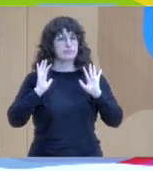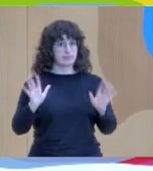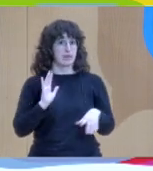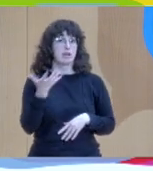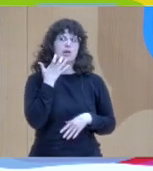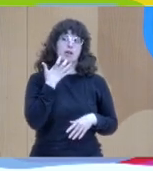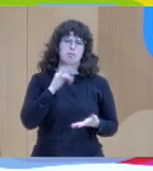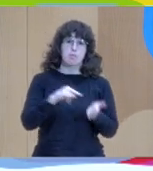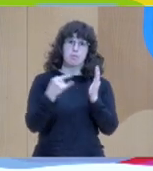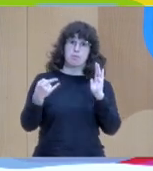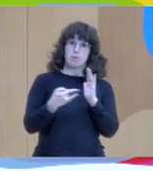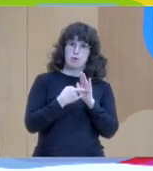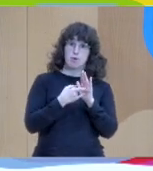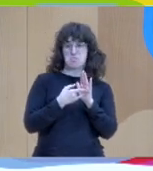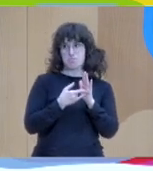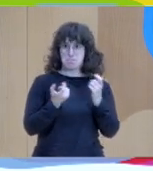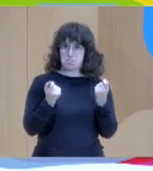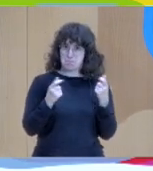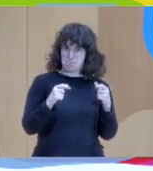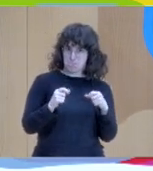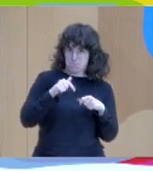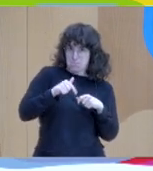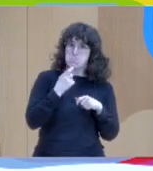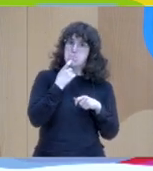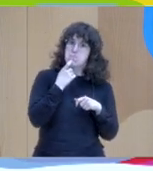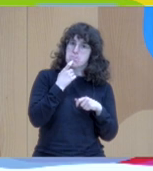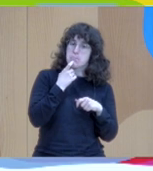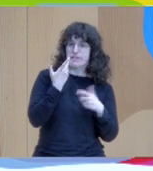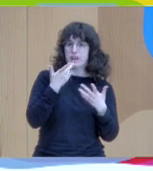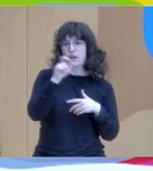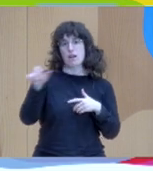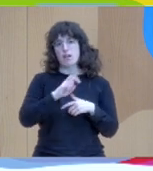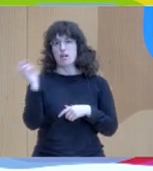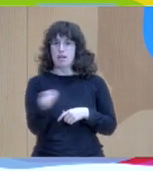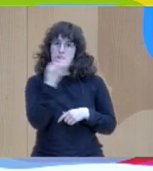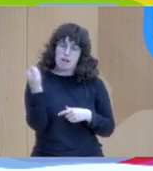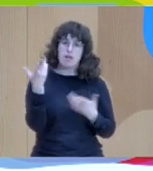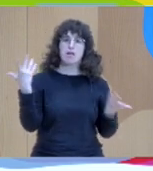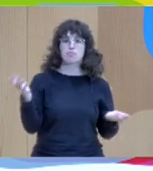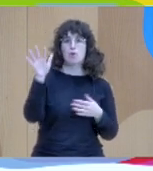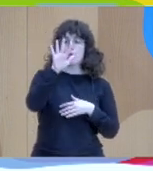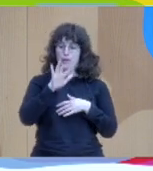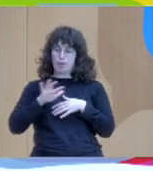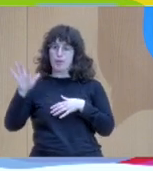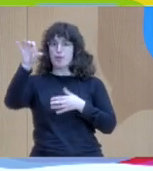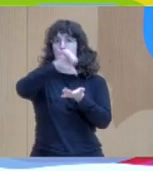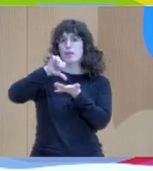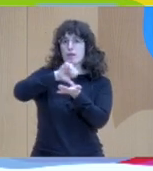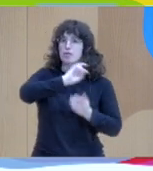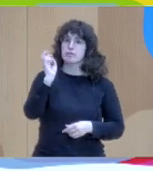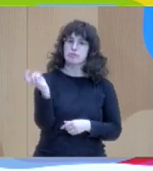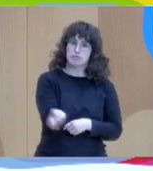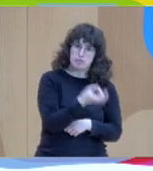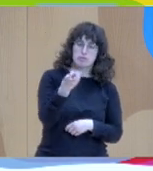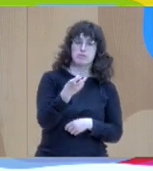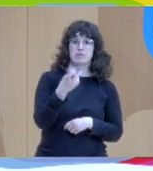several people in two municipalities, and we asked them, do you have cases where you get stuck? And they